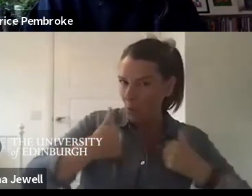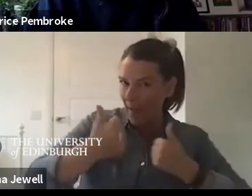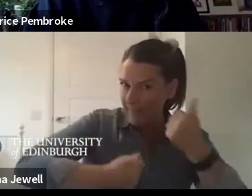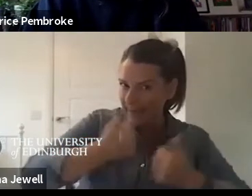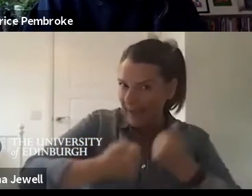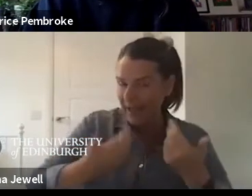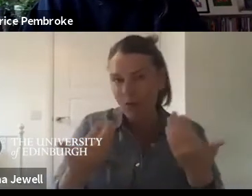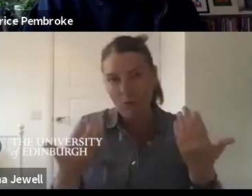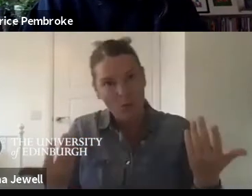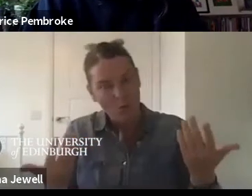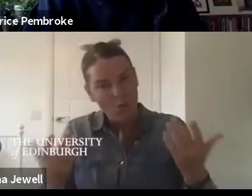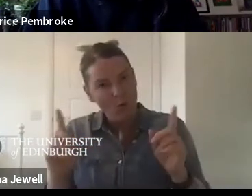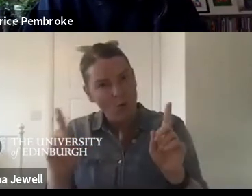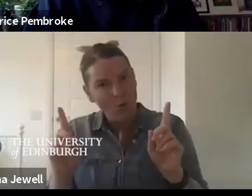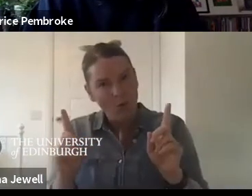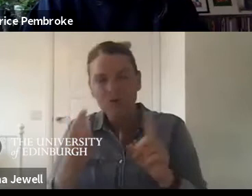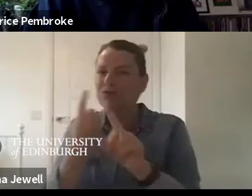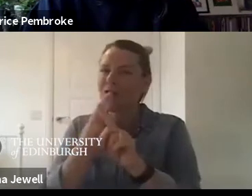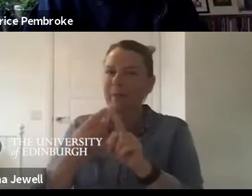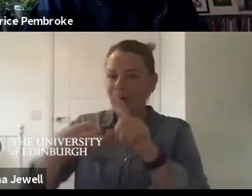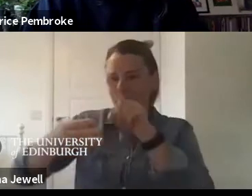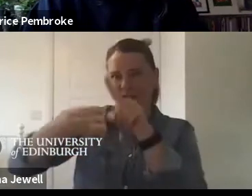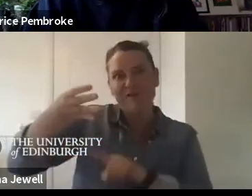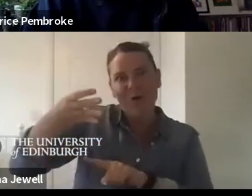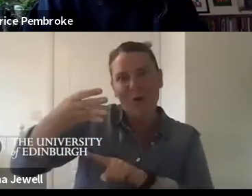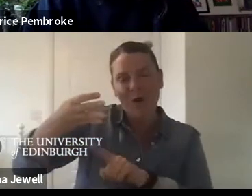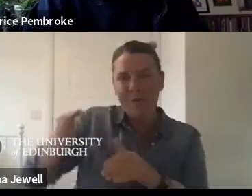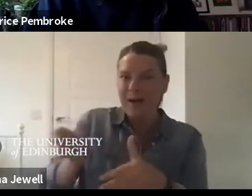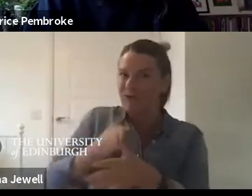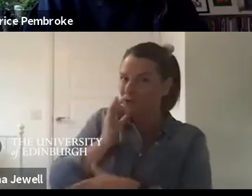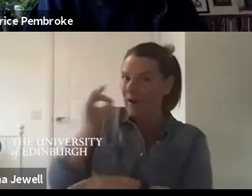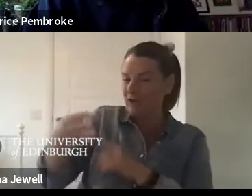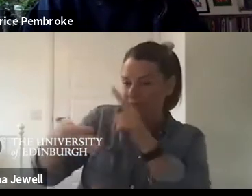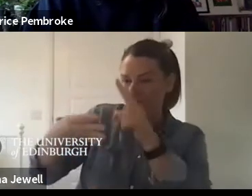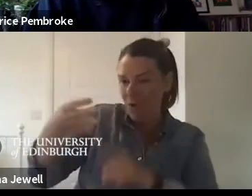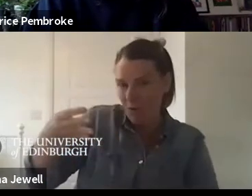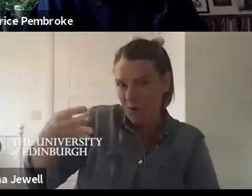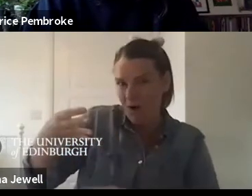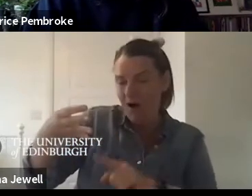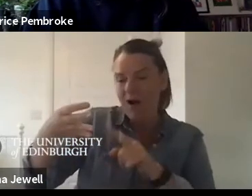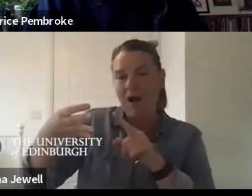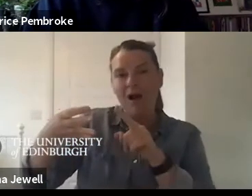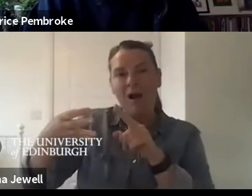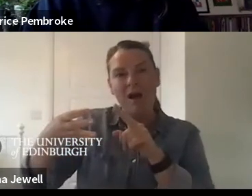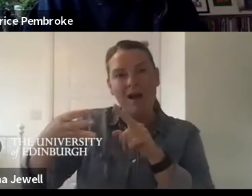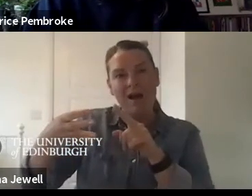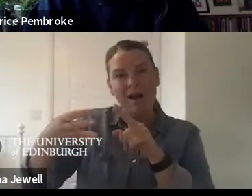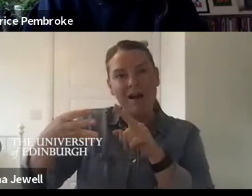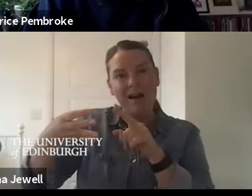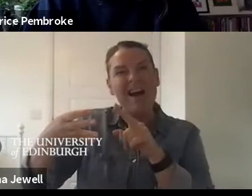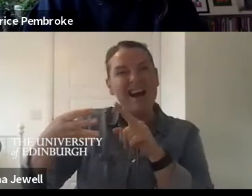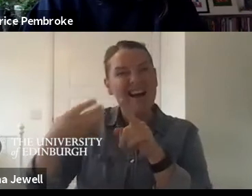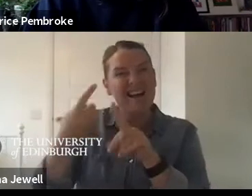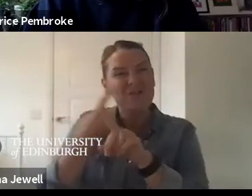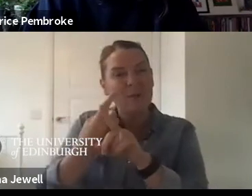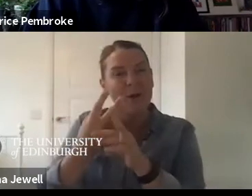to your four cornerstones on my original question where culture sits within the economic strand of,